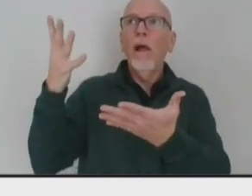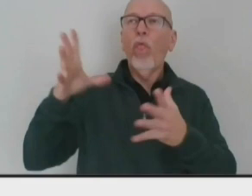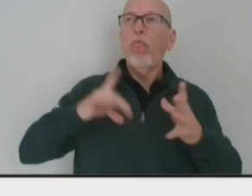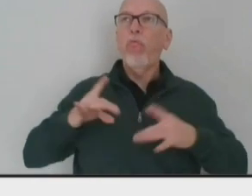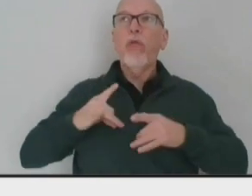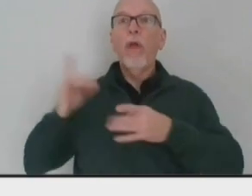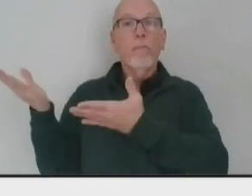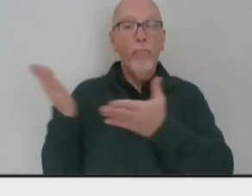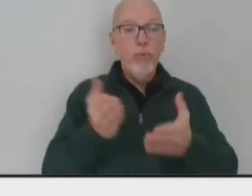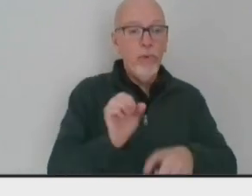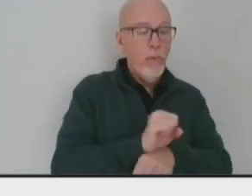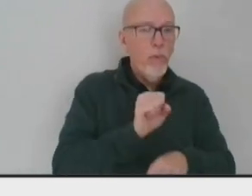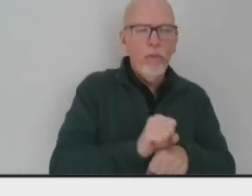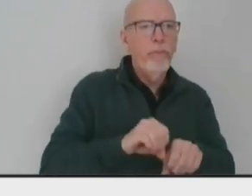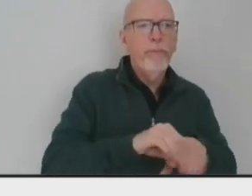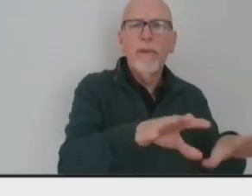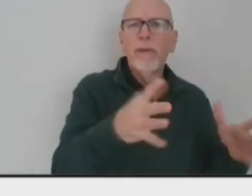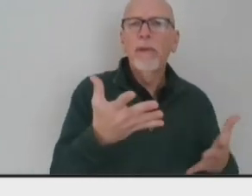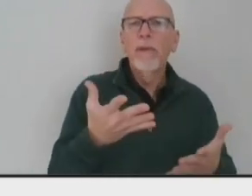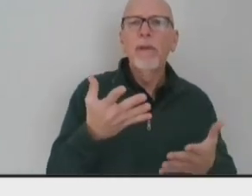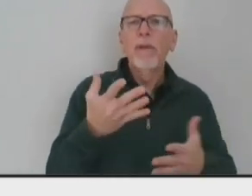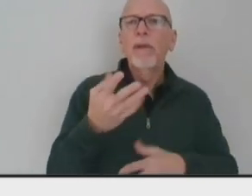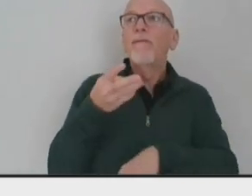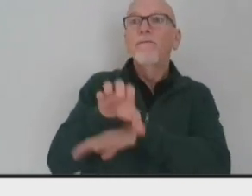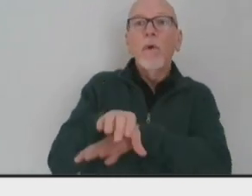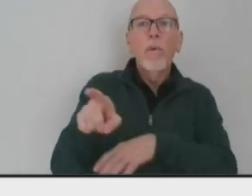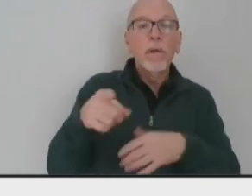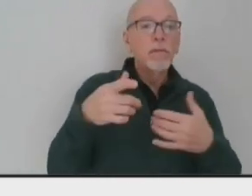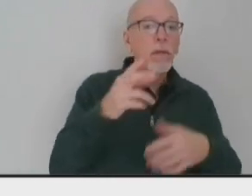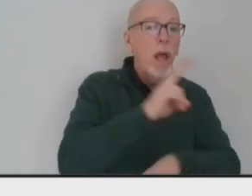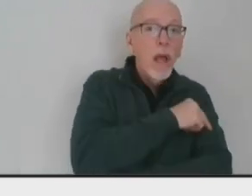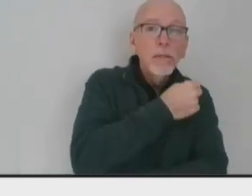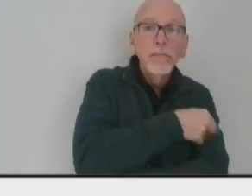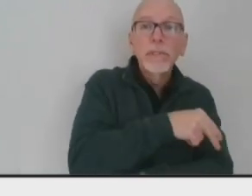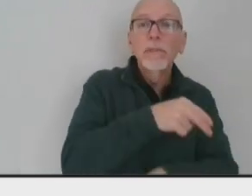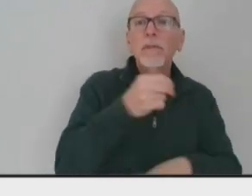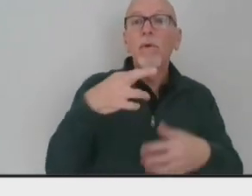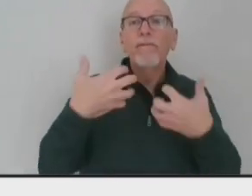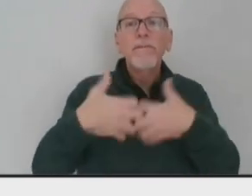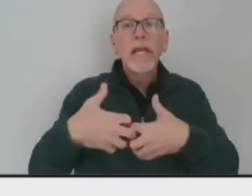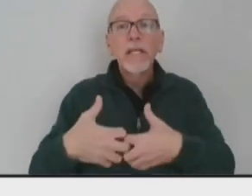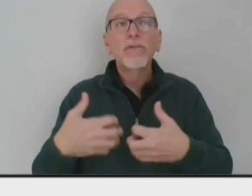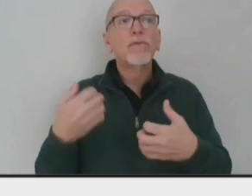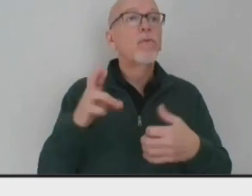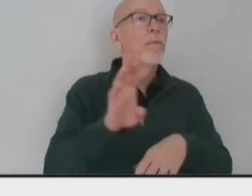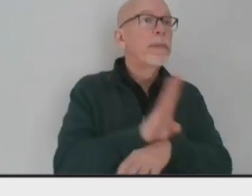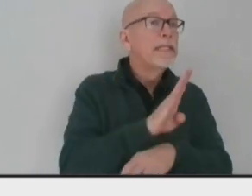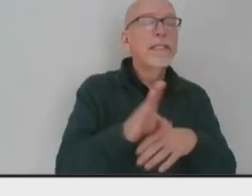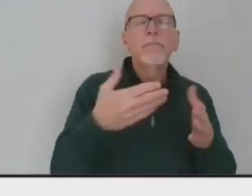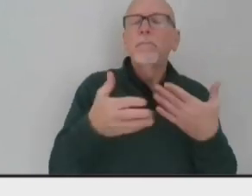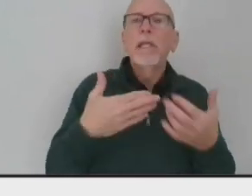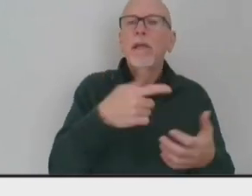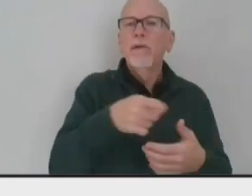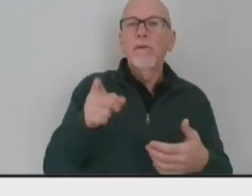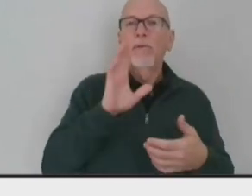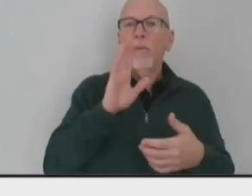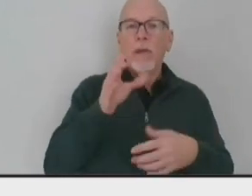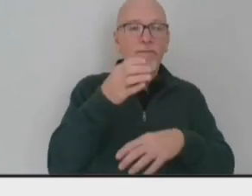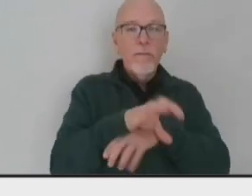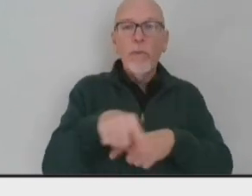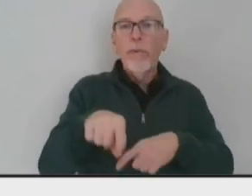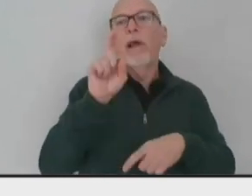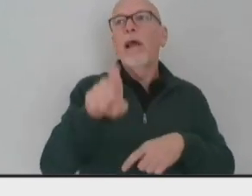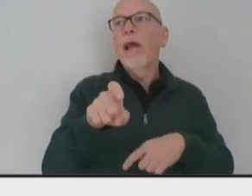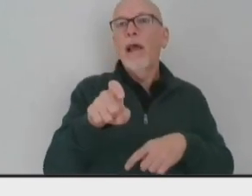a hospital, a factory, or a small business, then it forces people to either isolate